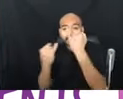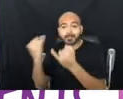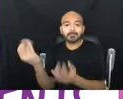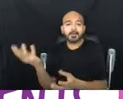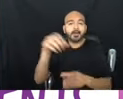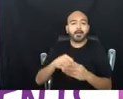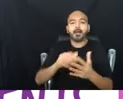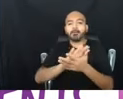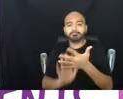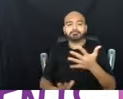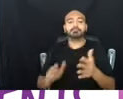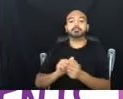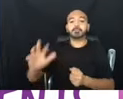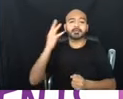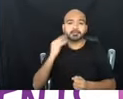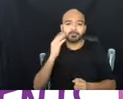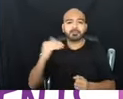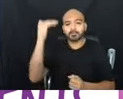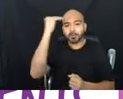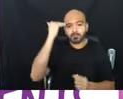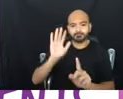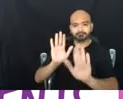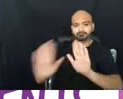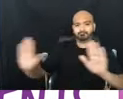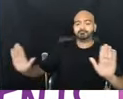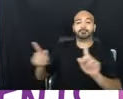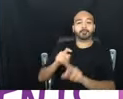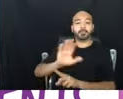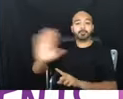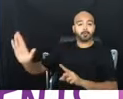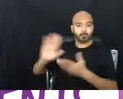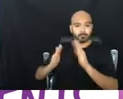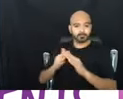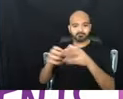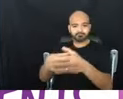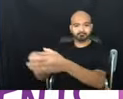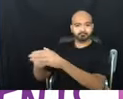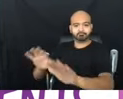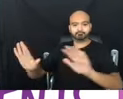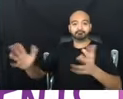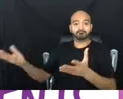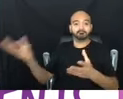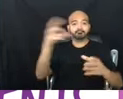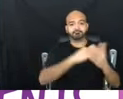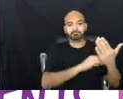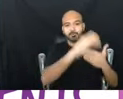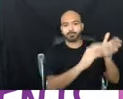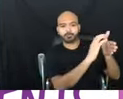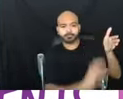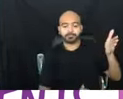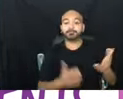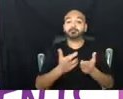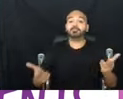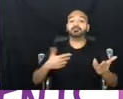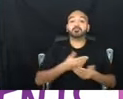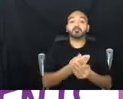experience and with the knowledge that they have from their particular communities. These resources are being provided to you